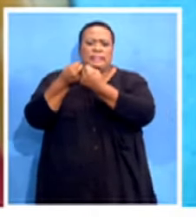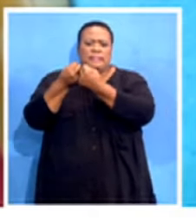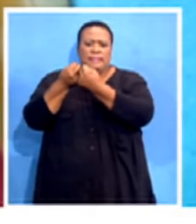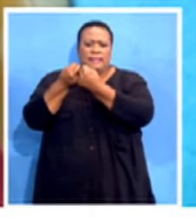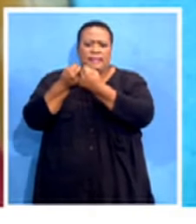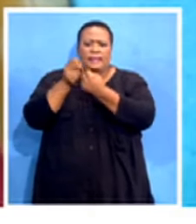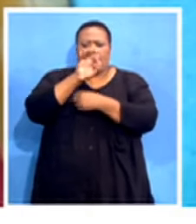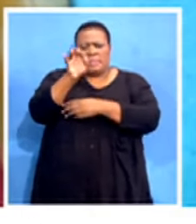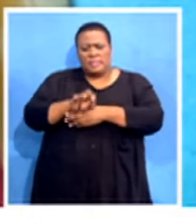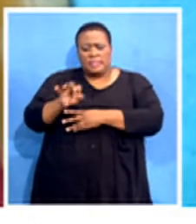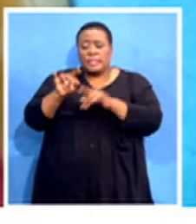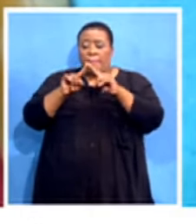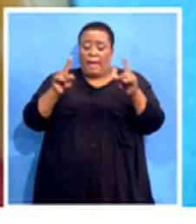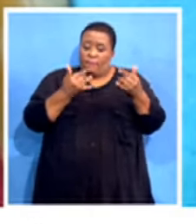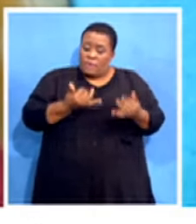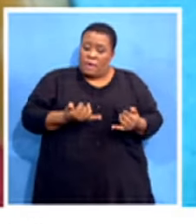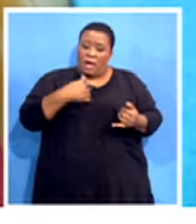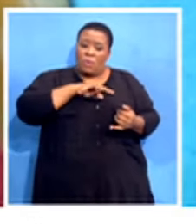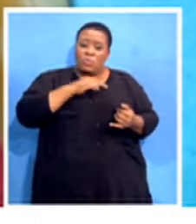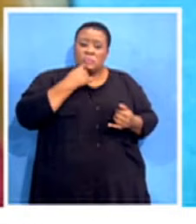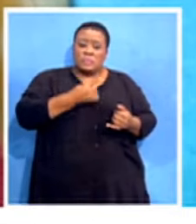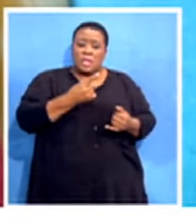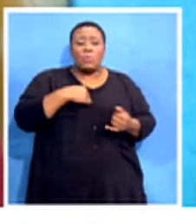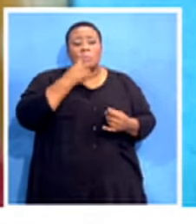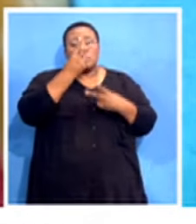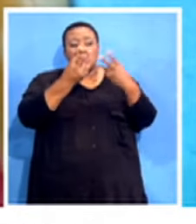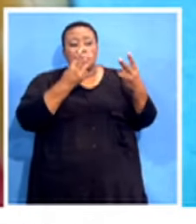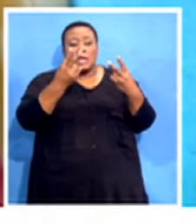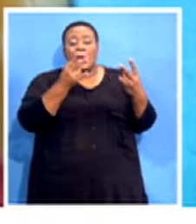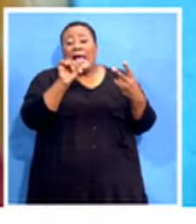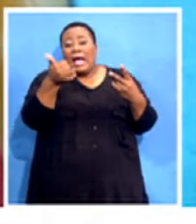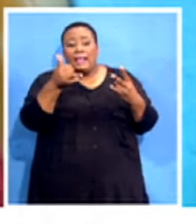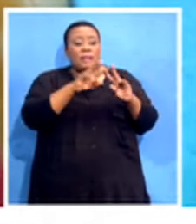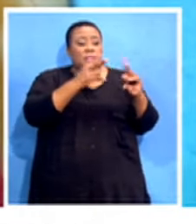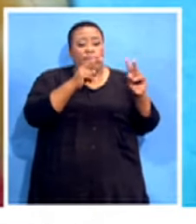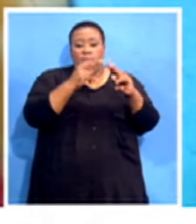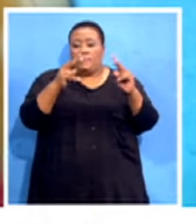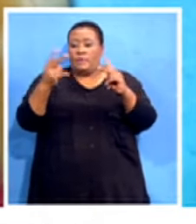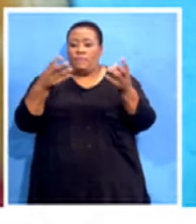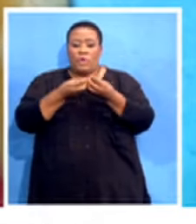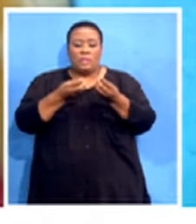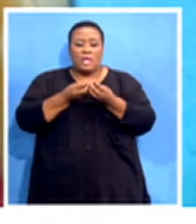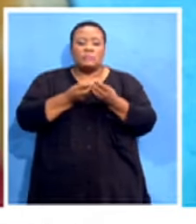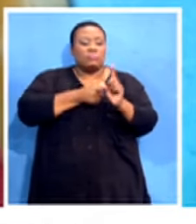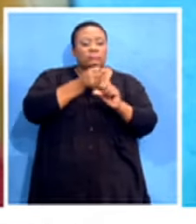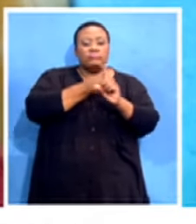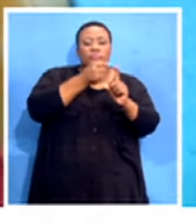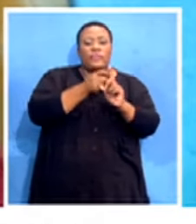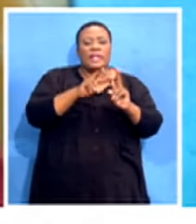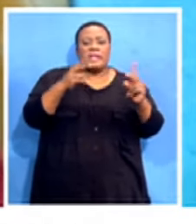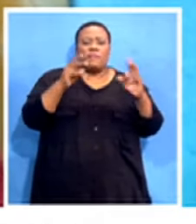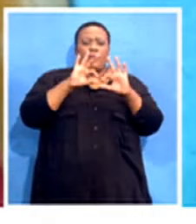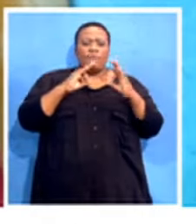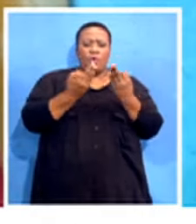But we are simply saying at the current moment, we we have noticed many other different things that we are fighting in different forums. We've had the meetings